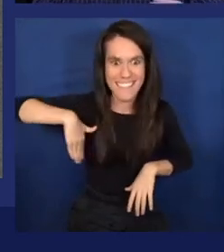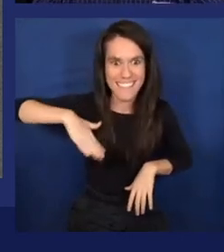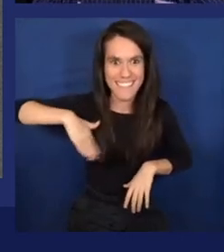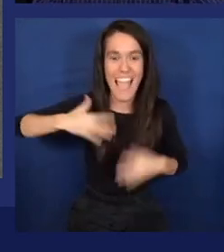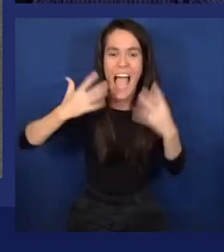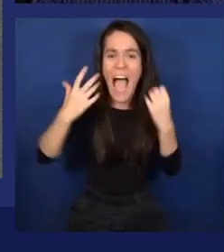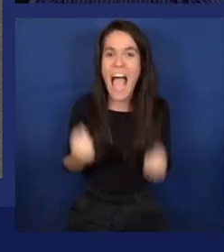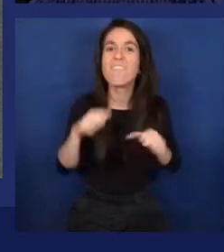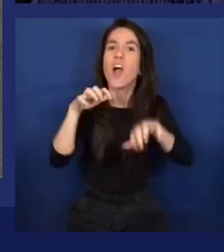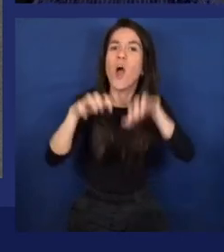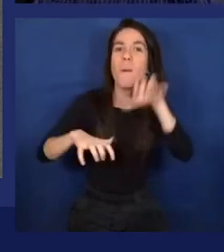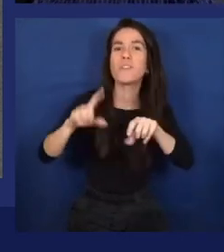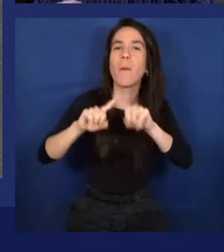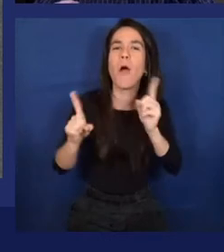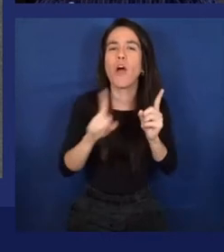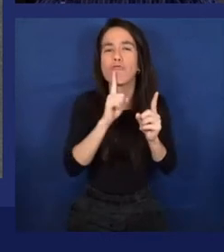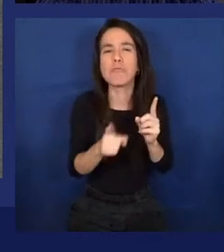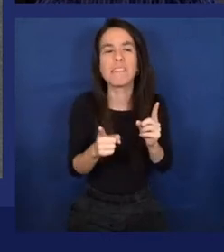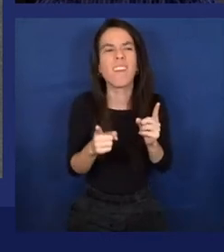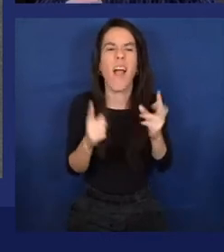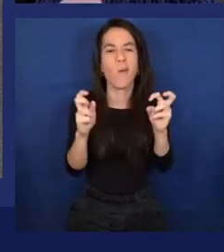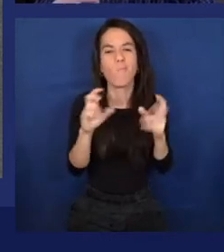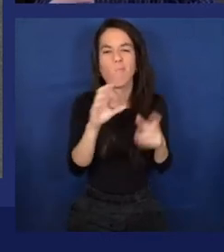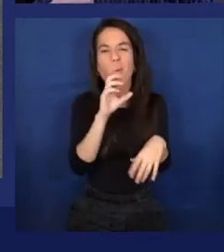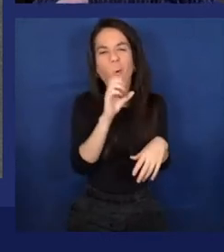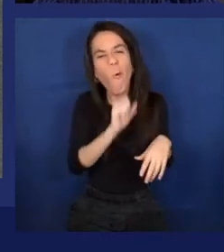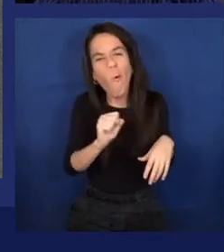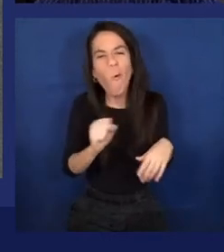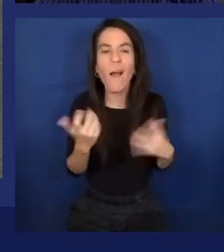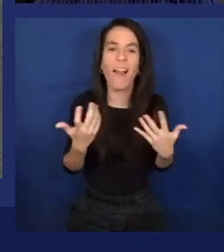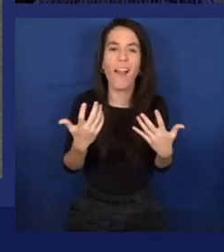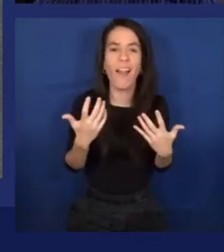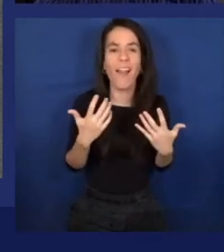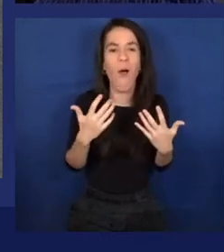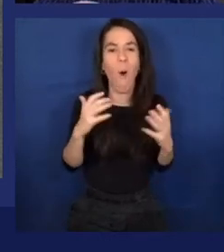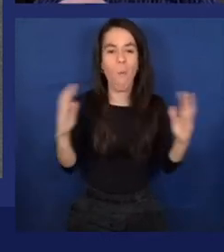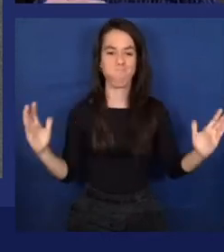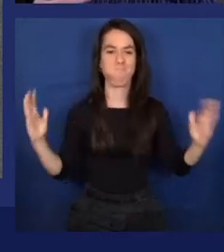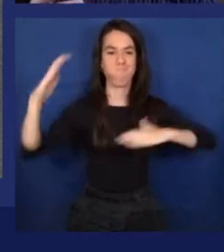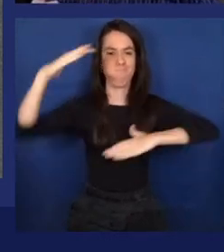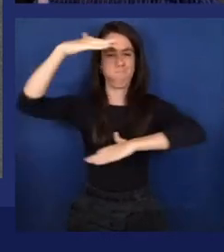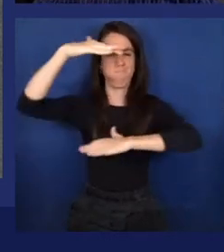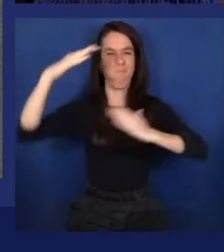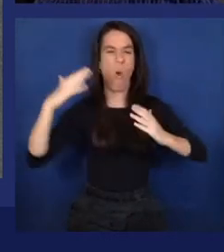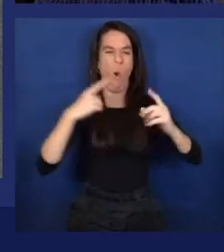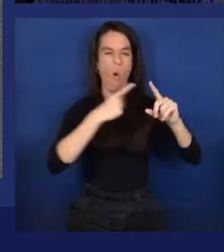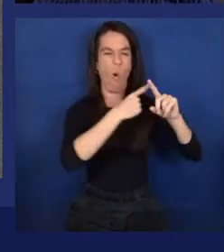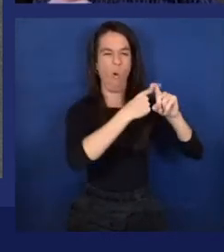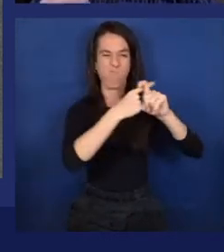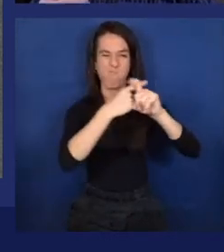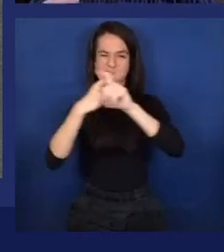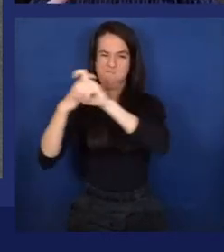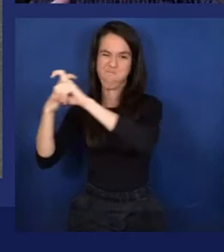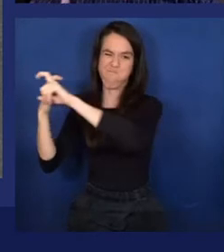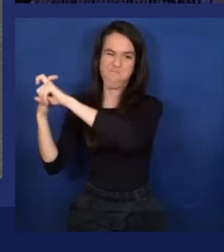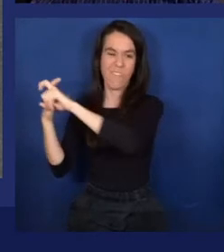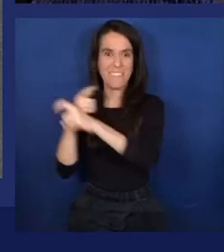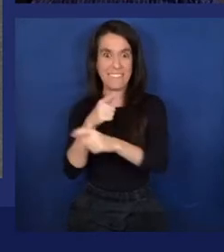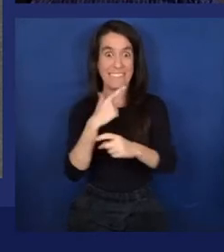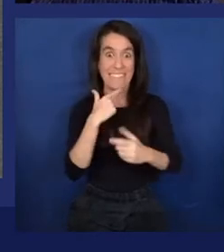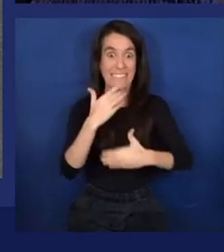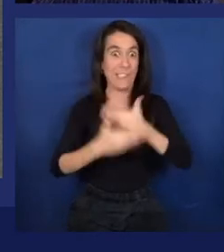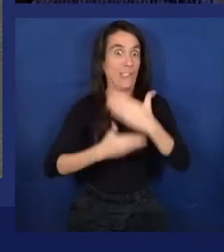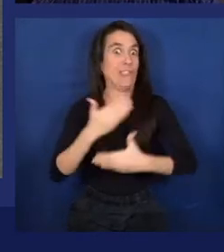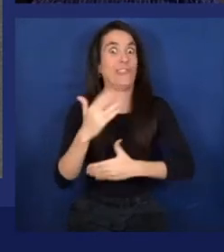but they are pretty bespoke. They're all one of the kinds. Programming them is quite complex. We're only just beginning to get to the idea of